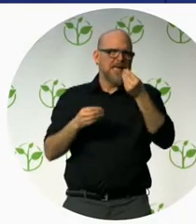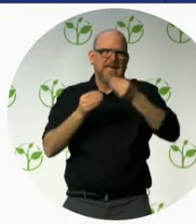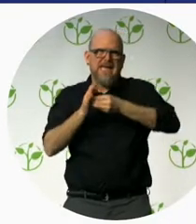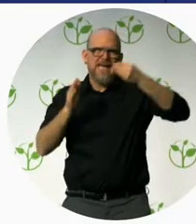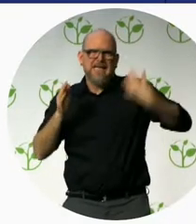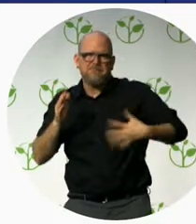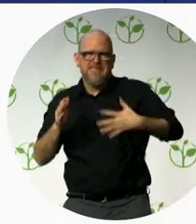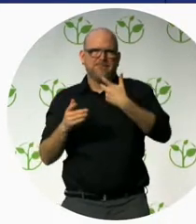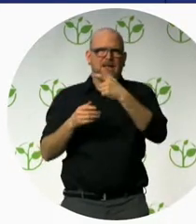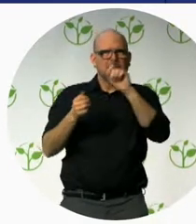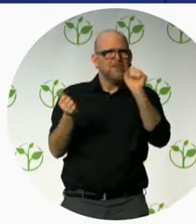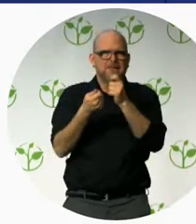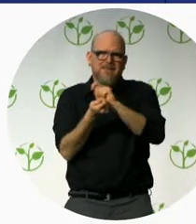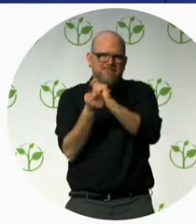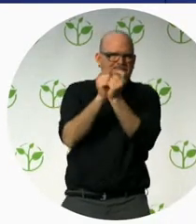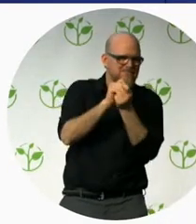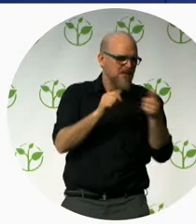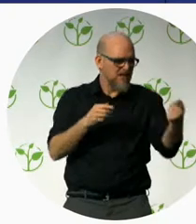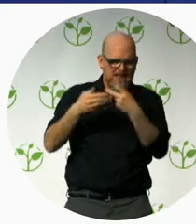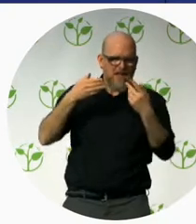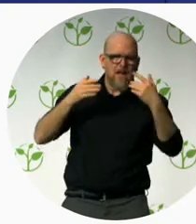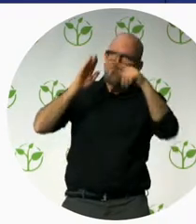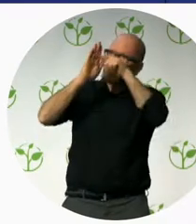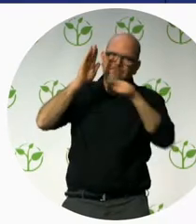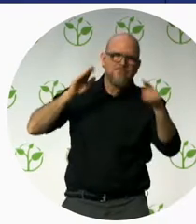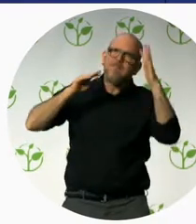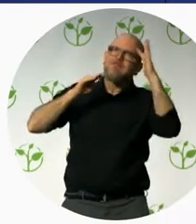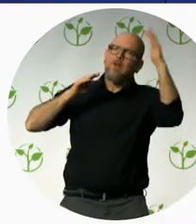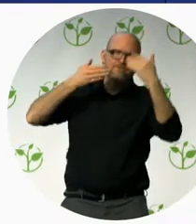about the cost which result from not introducing this regulation.